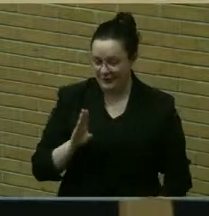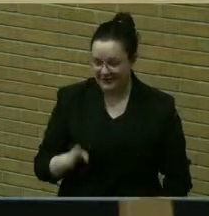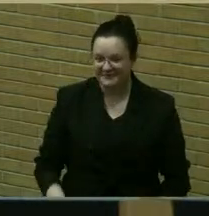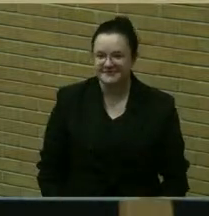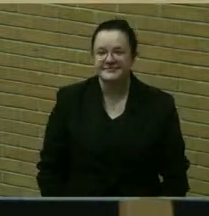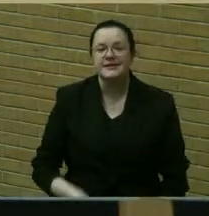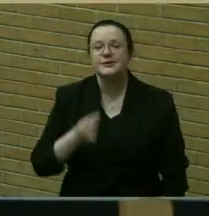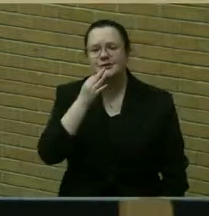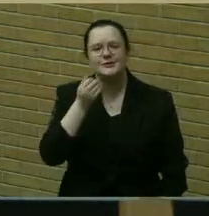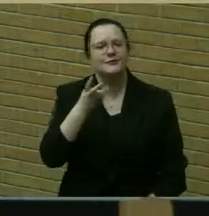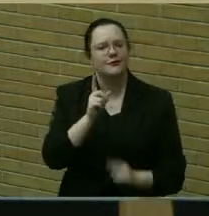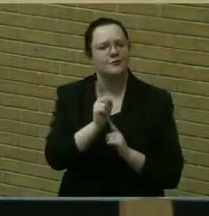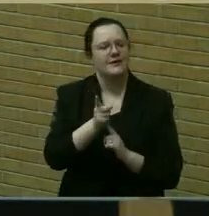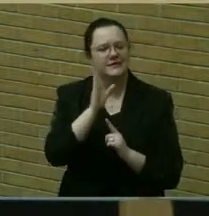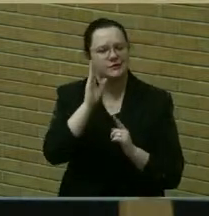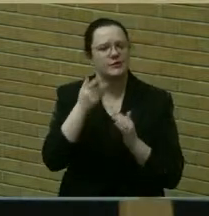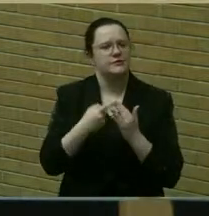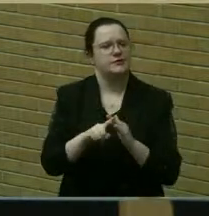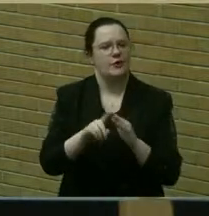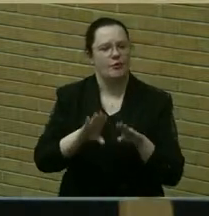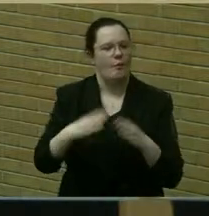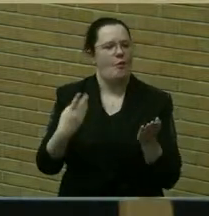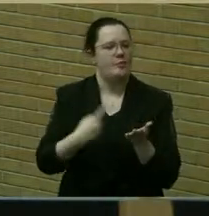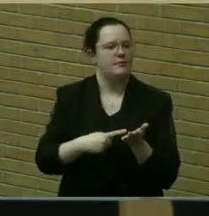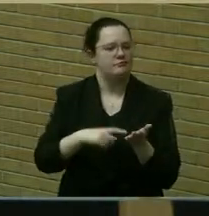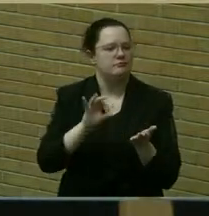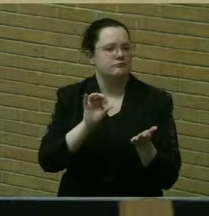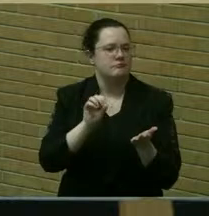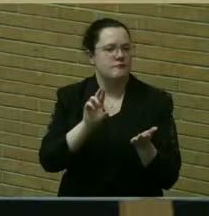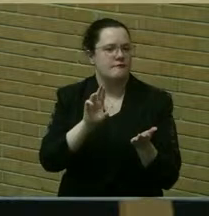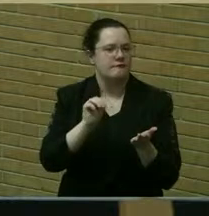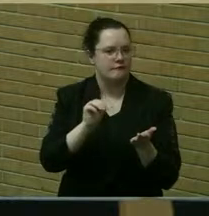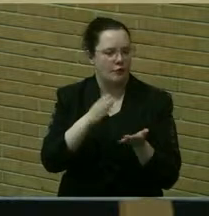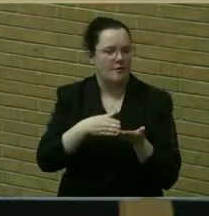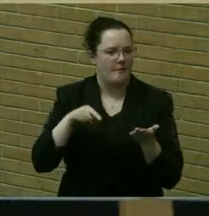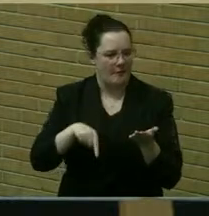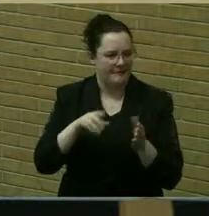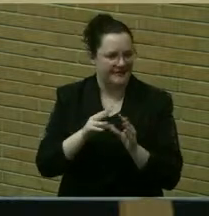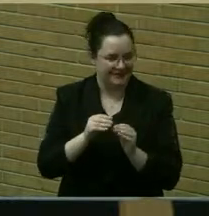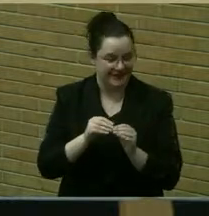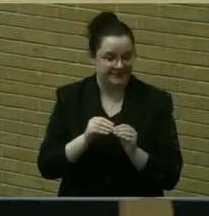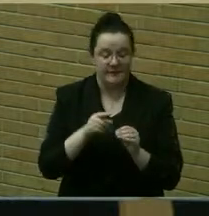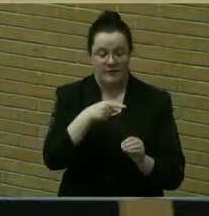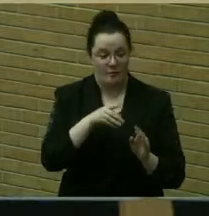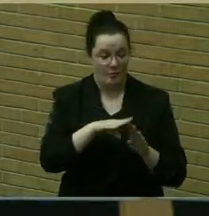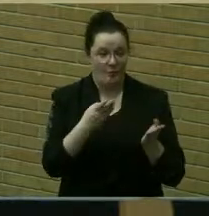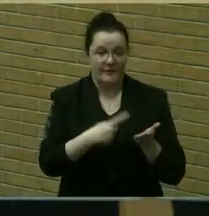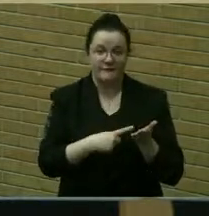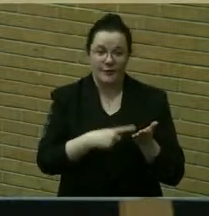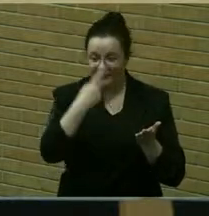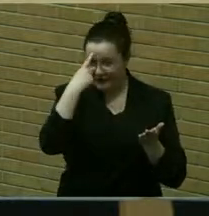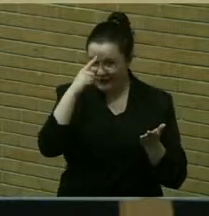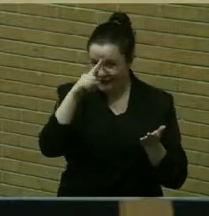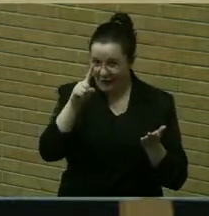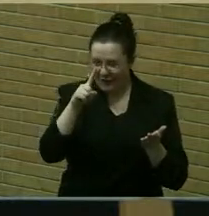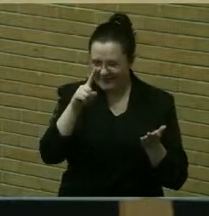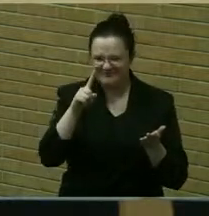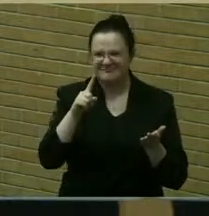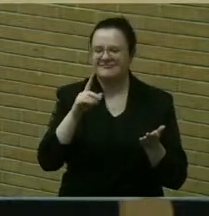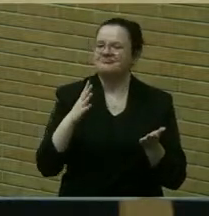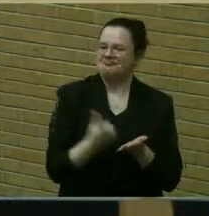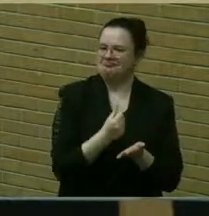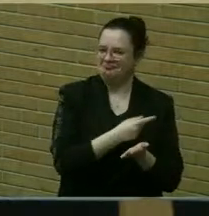beginning the Open Forum portion of the meeting. Open Forum is the opportunity for members of the community